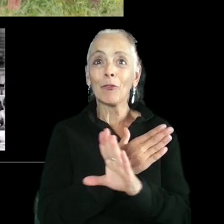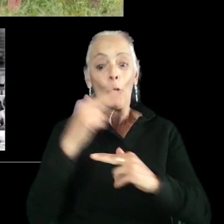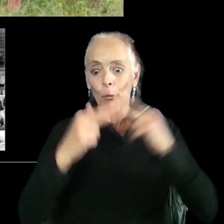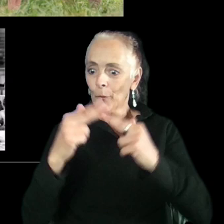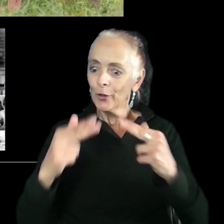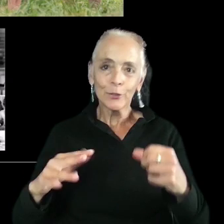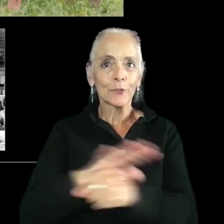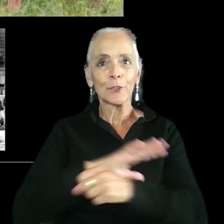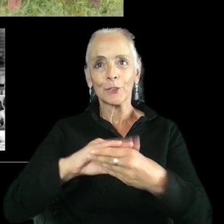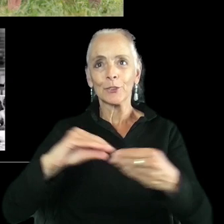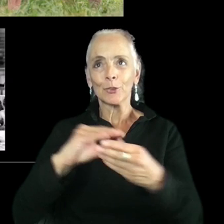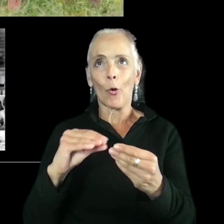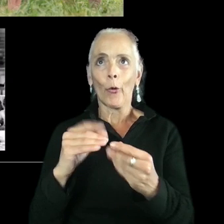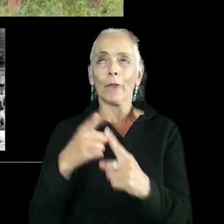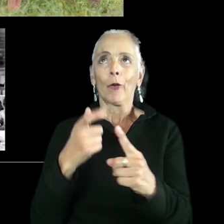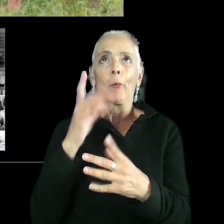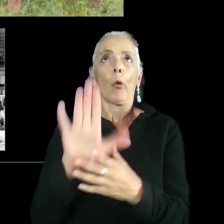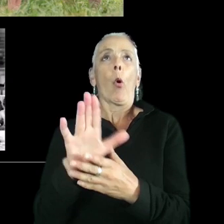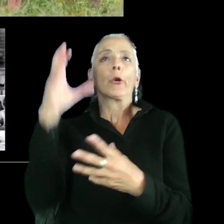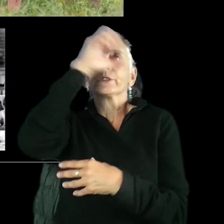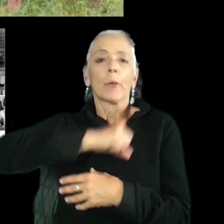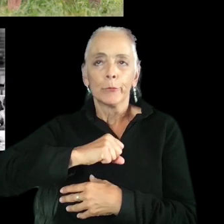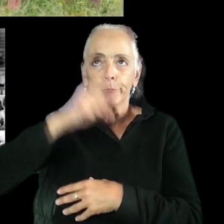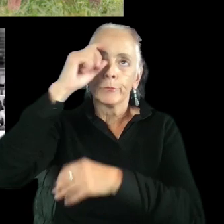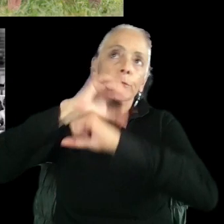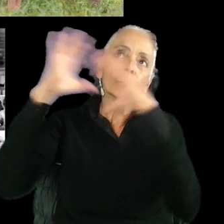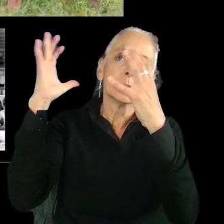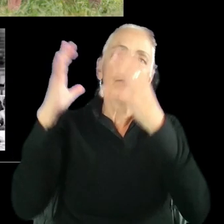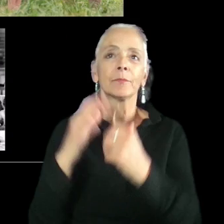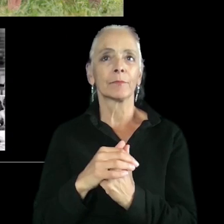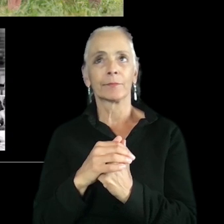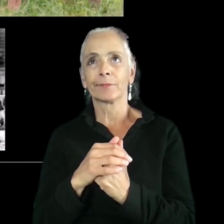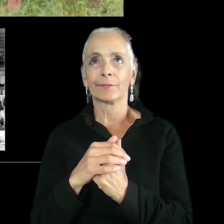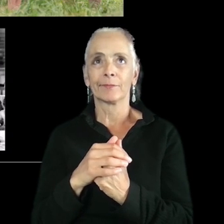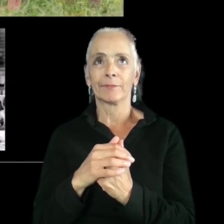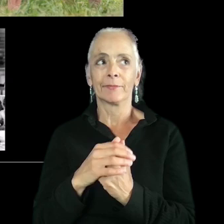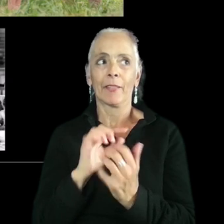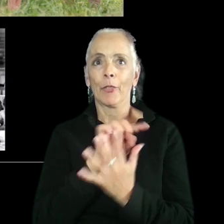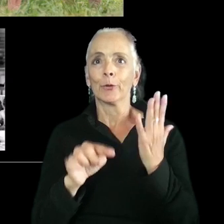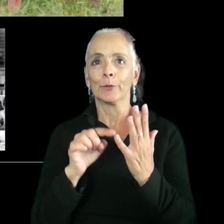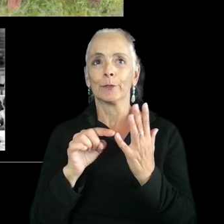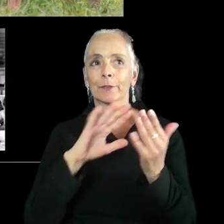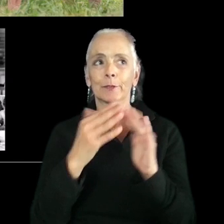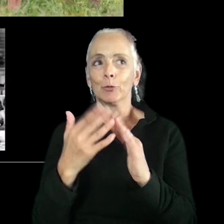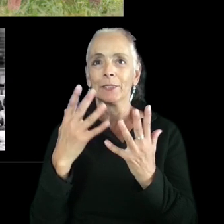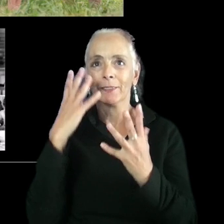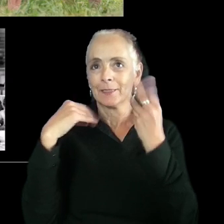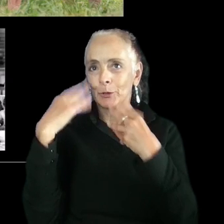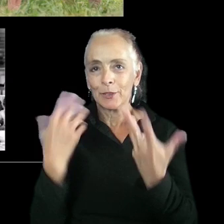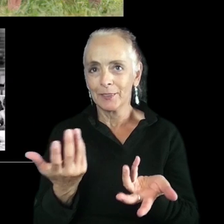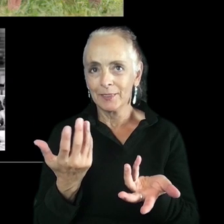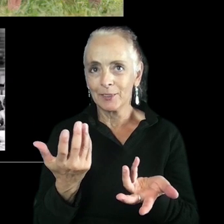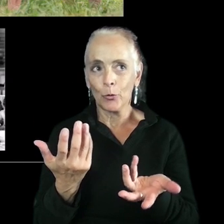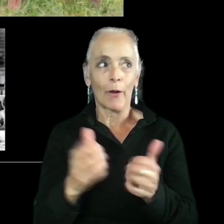story based on, you know, what you assume, you know, uh, these communities go through or how they, you know,